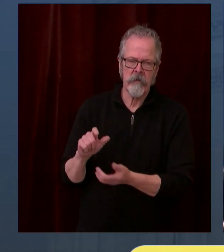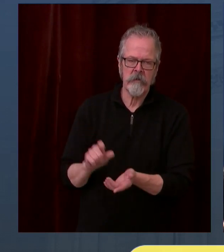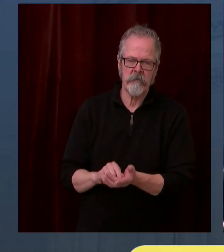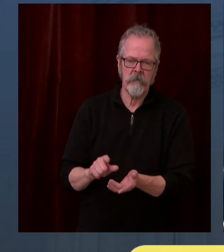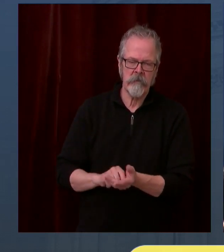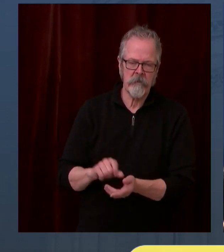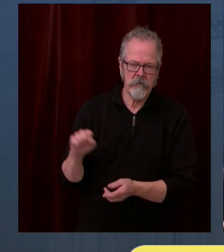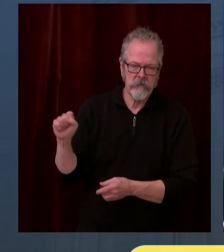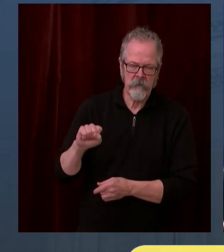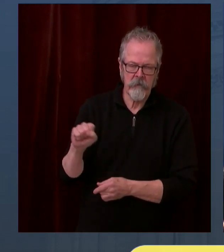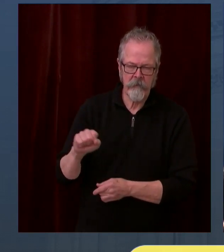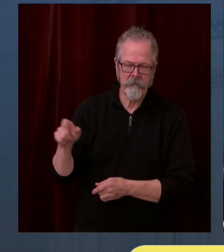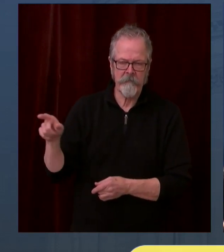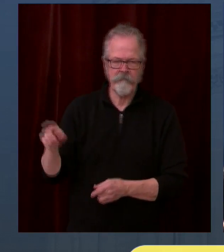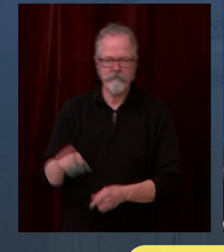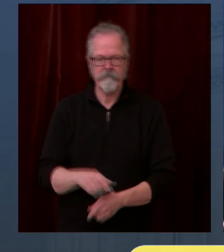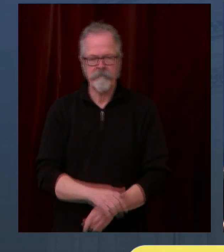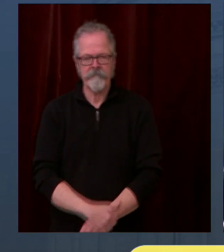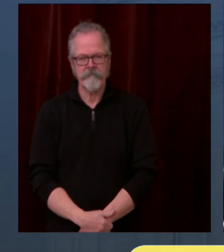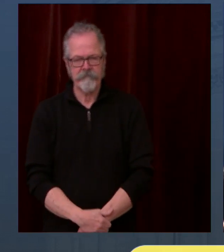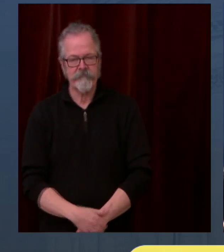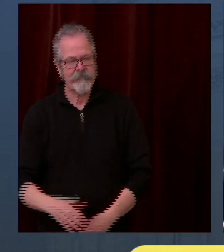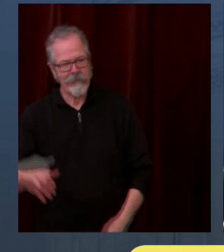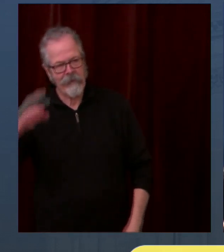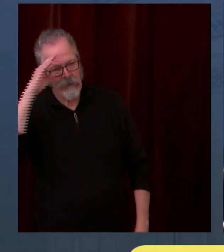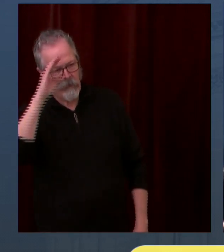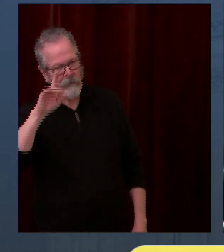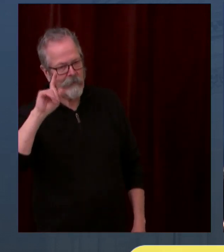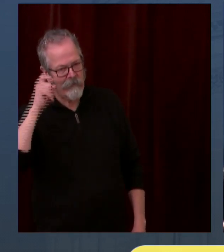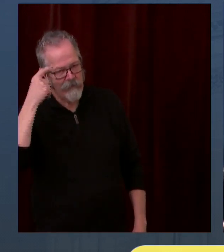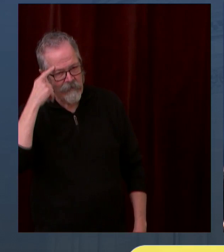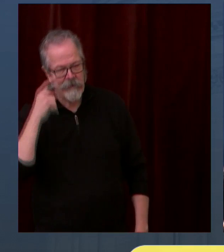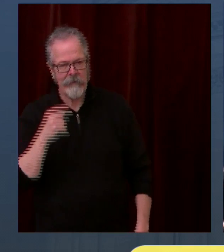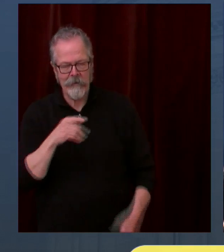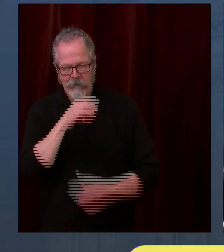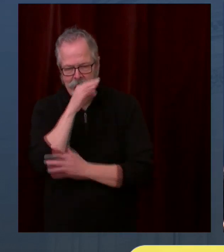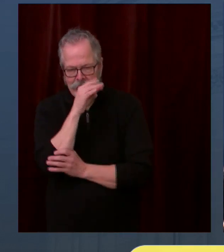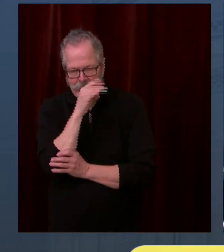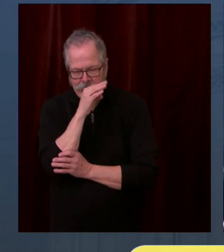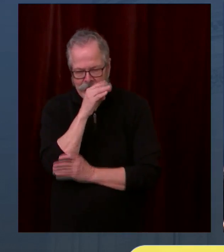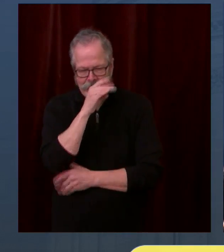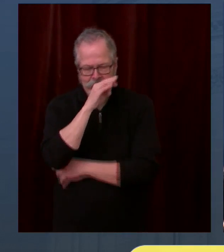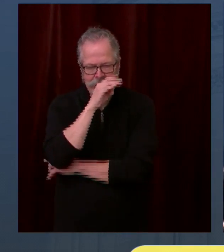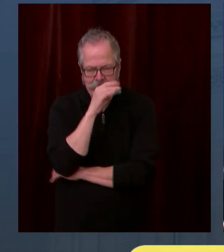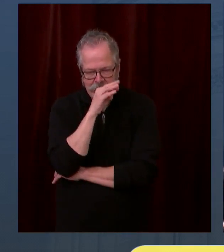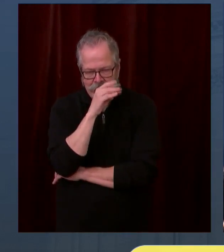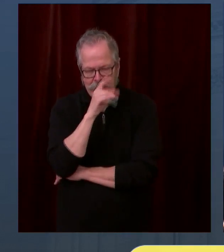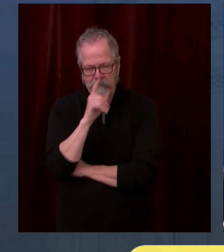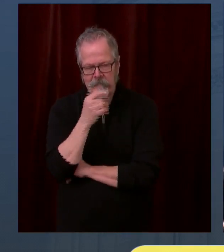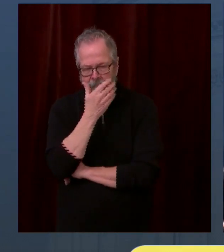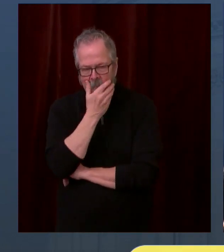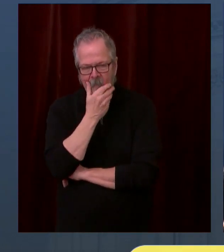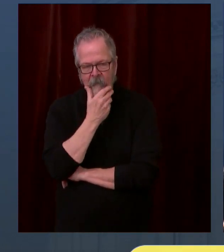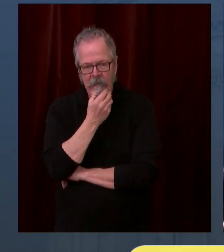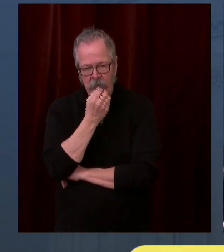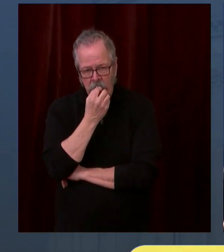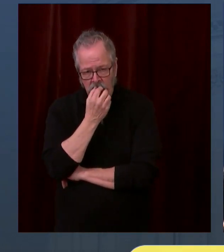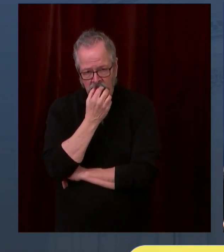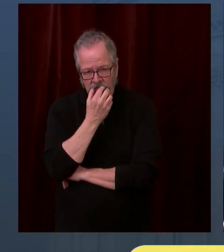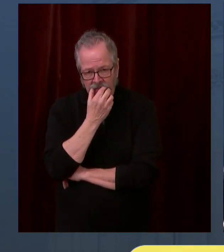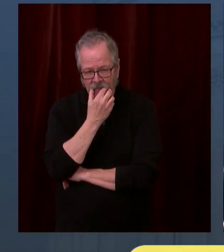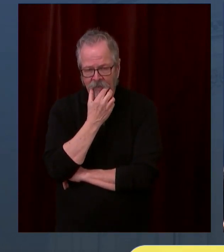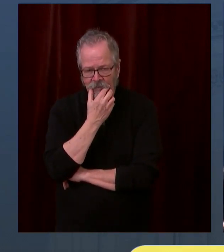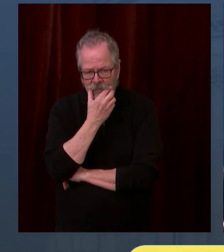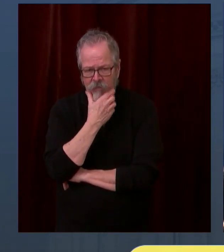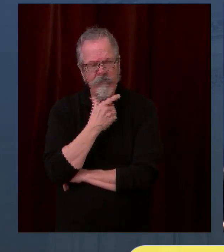Yes, hi. So you've referred to some of the problems that have been happening over the past several weeks in getting vaccines into